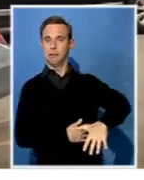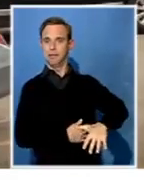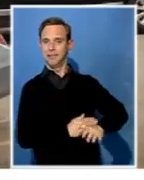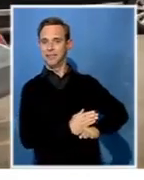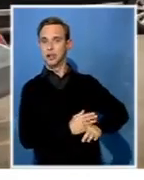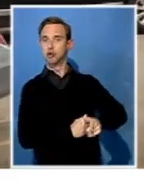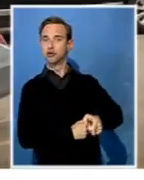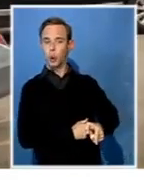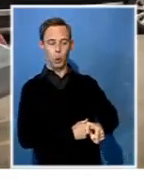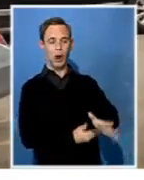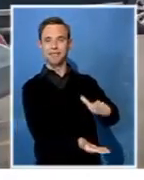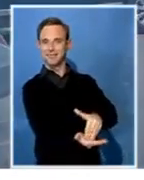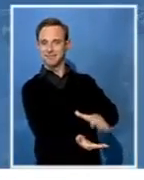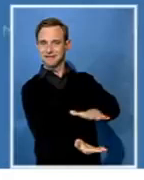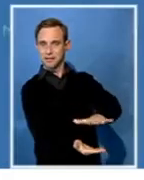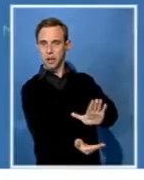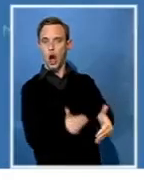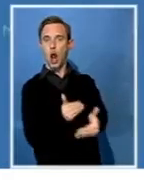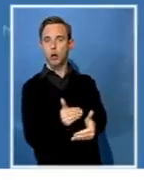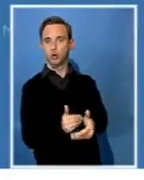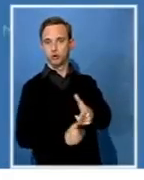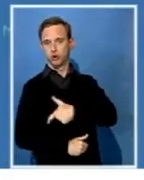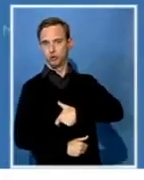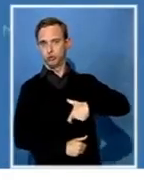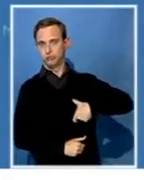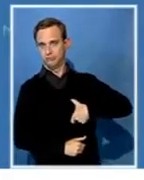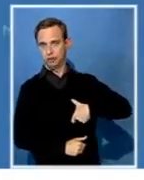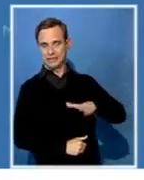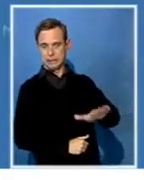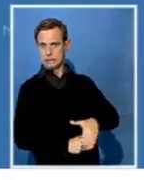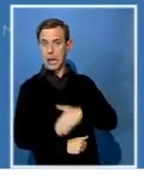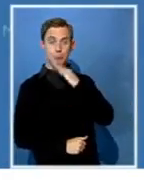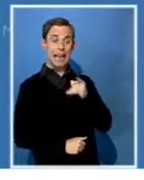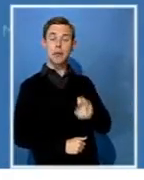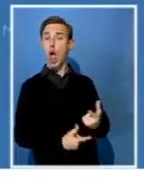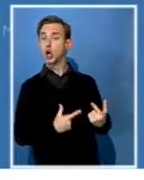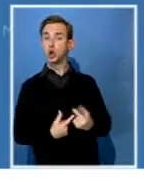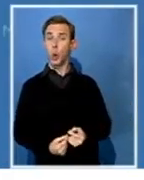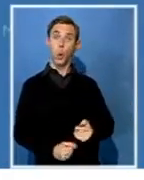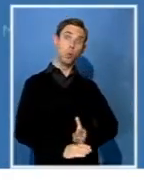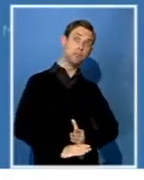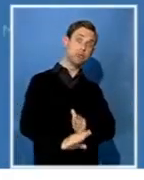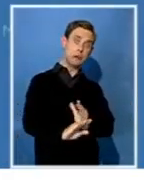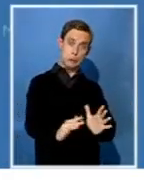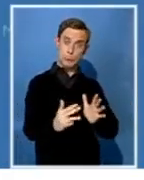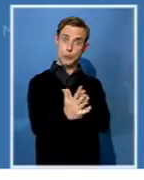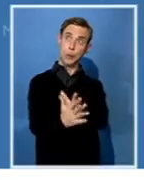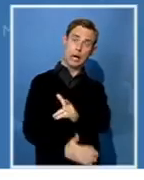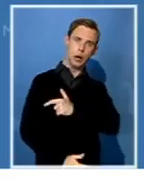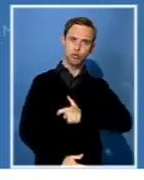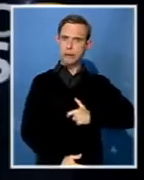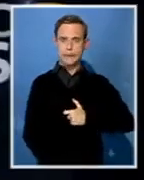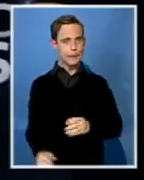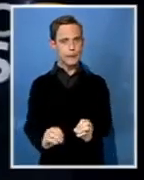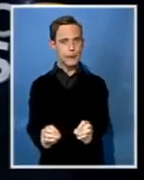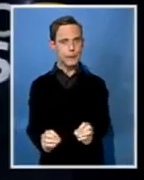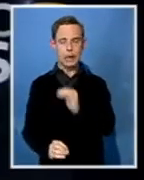one camp to the other, not necessarily that they were making a move or taking any action against President Mugabe. Is